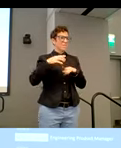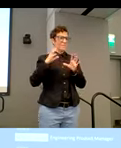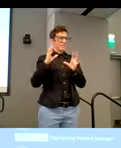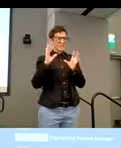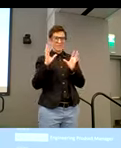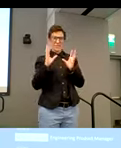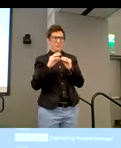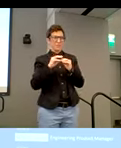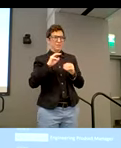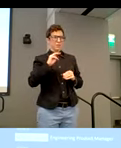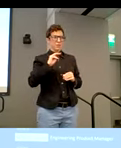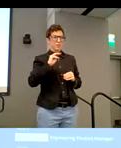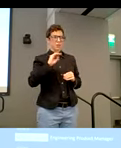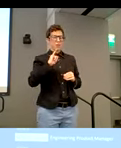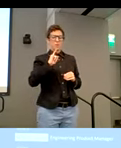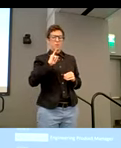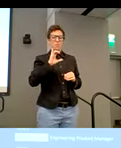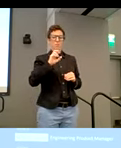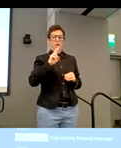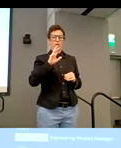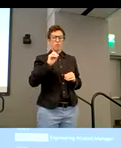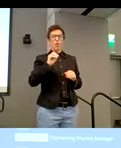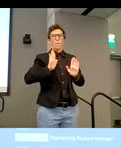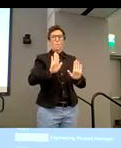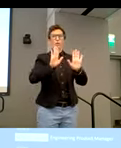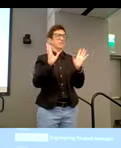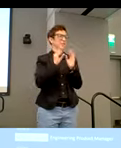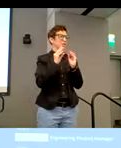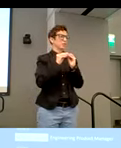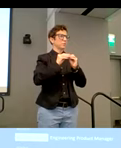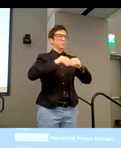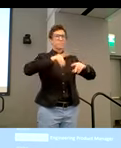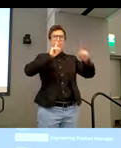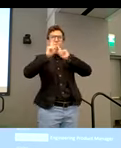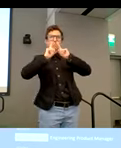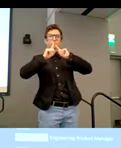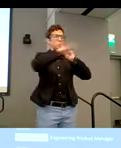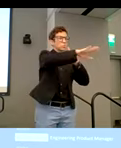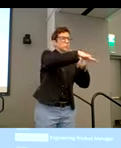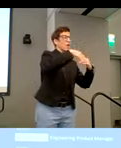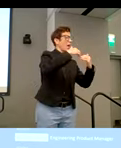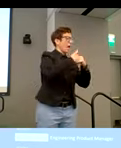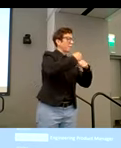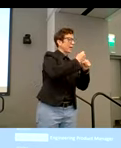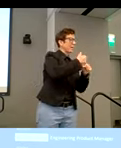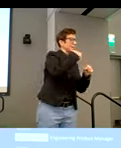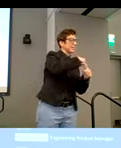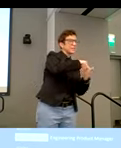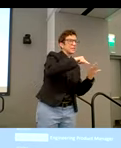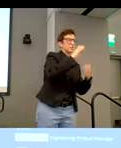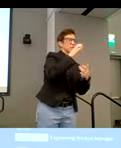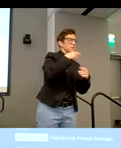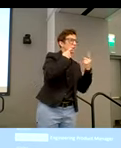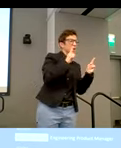know, day-to-day interactions that you have with all these different stakeholders, right? Conversations on how you can make this one accessible, conversations on how we make these colors accessible.